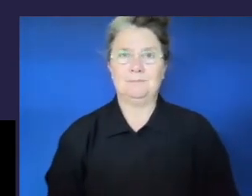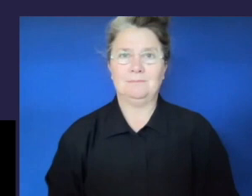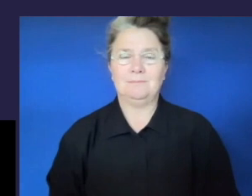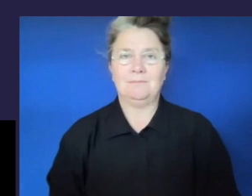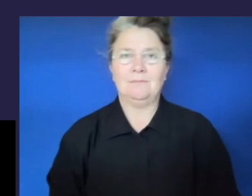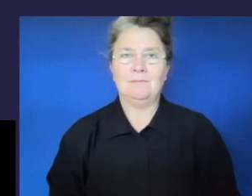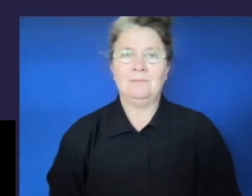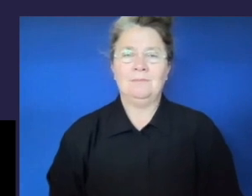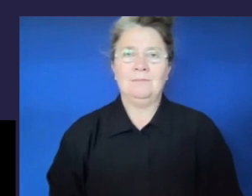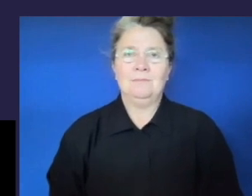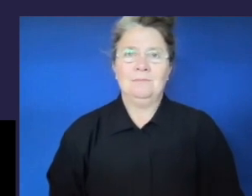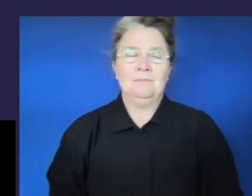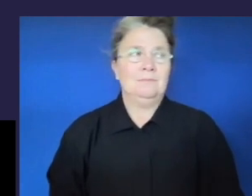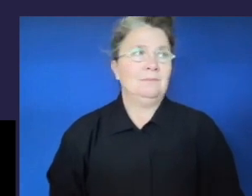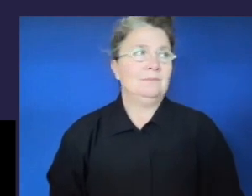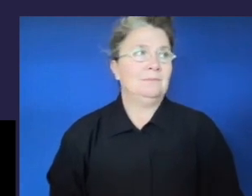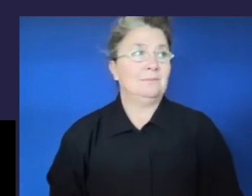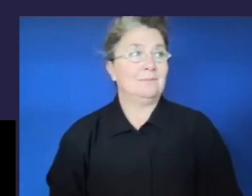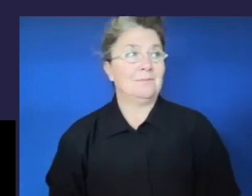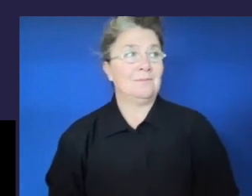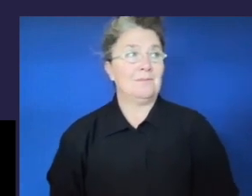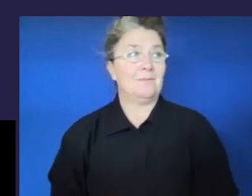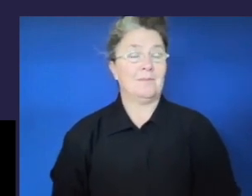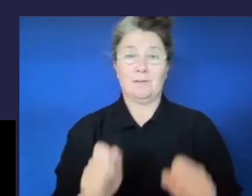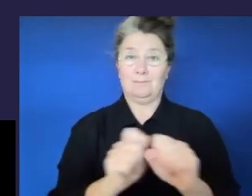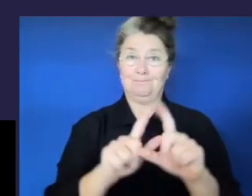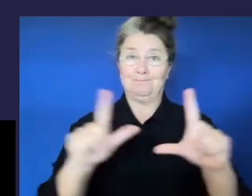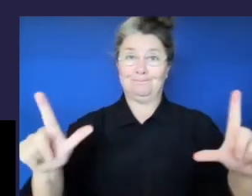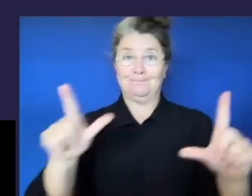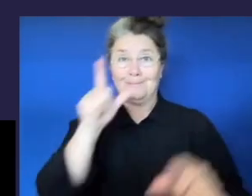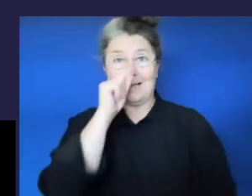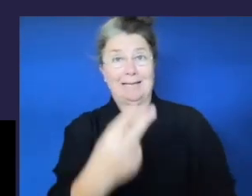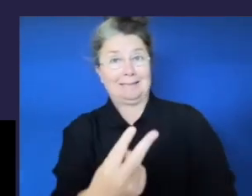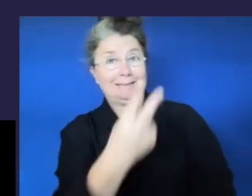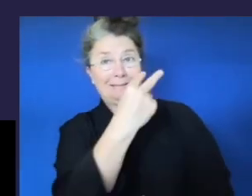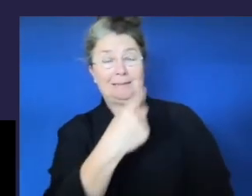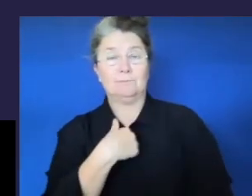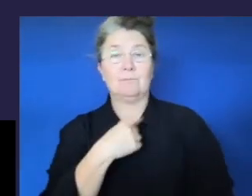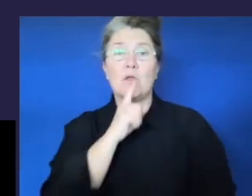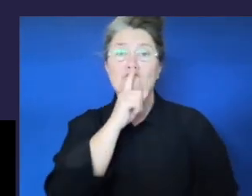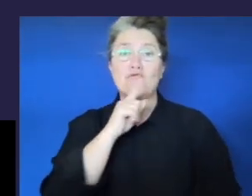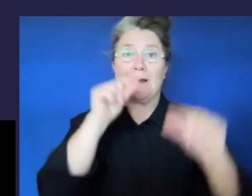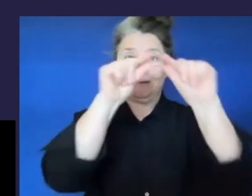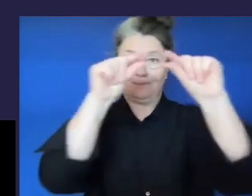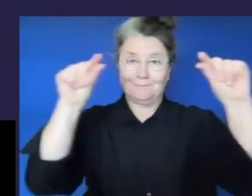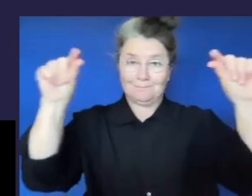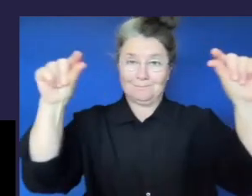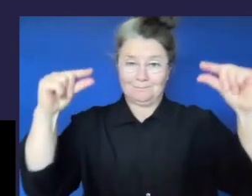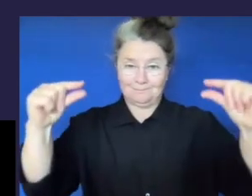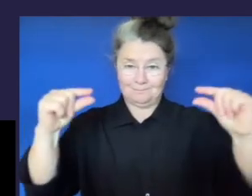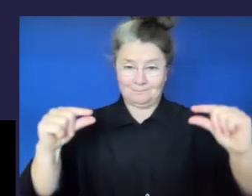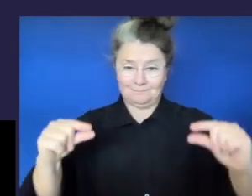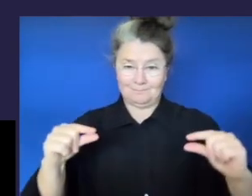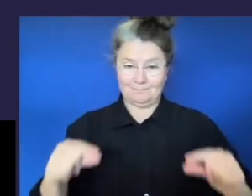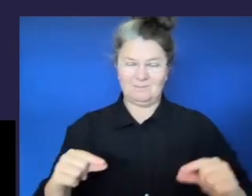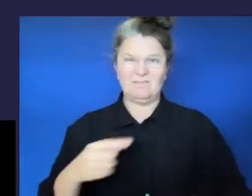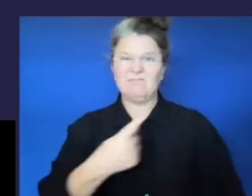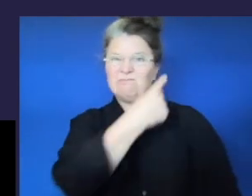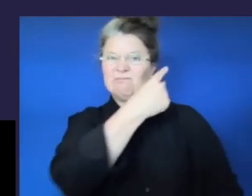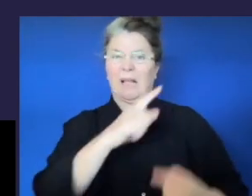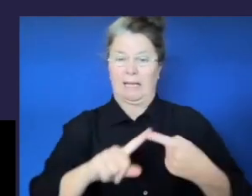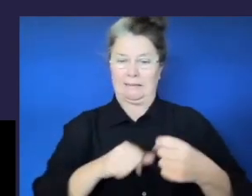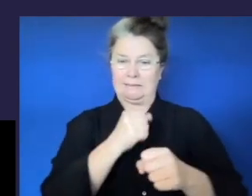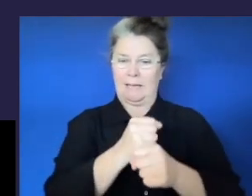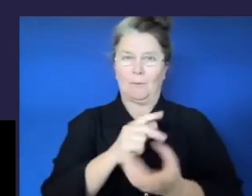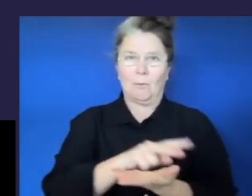On this slide, you will see a series of hyperlinks, which are recordings of examples of successful inclusive education practices within